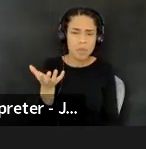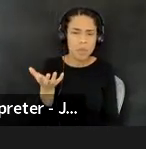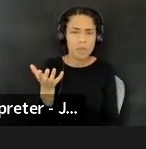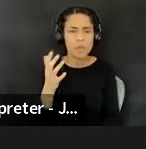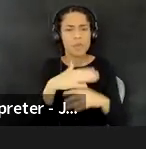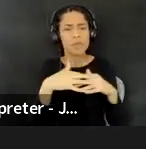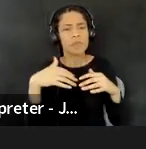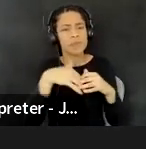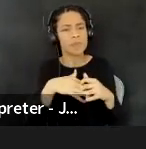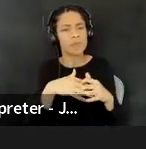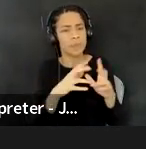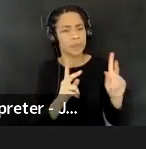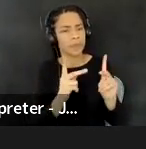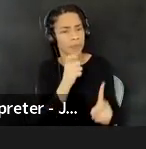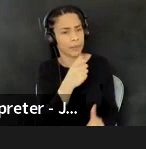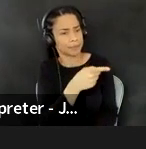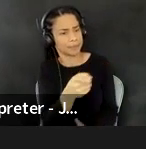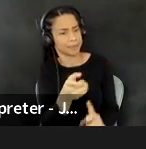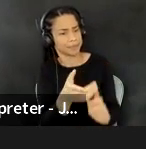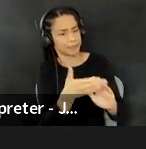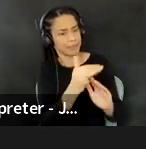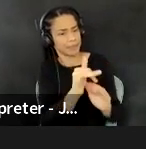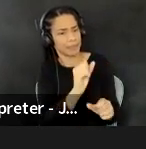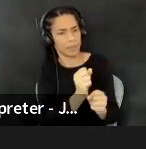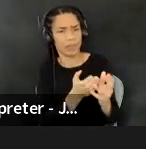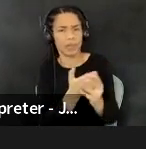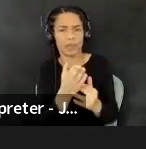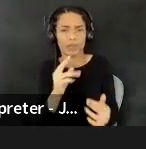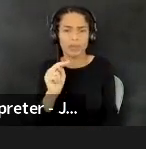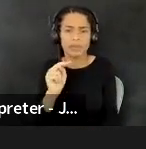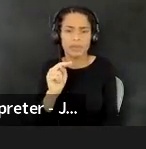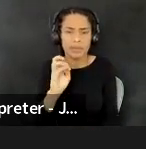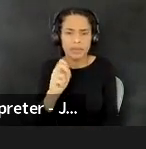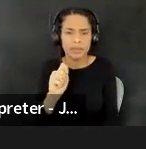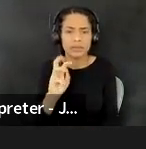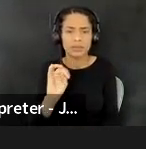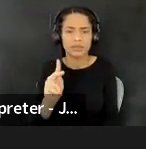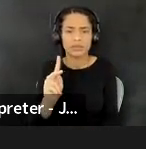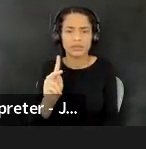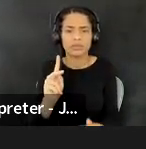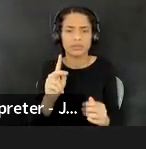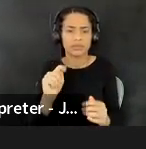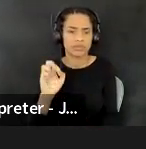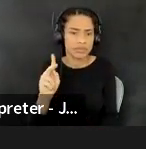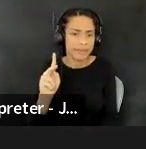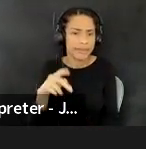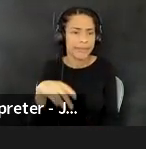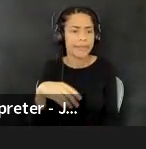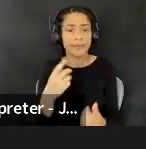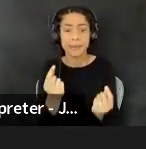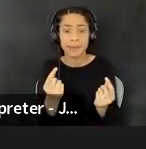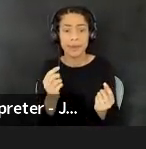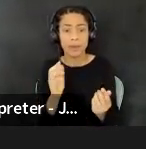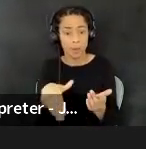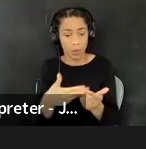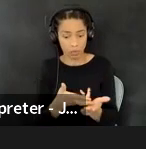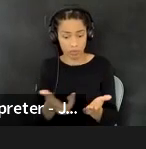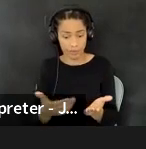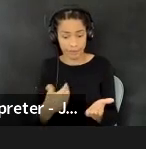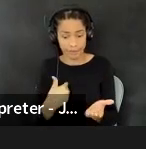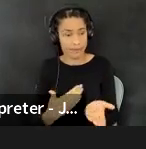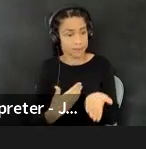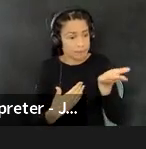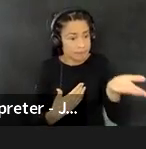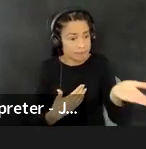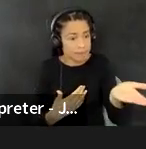indigenous folks who were doing this work, uh, via the network. Like constantly adding for the guidance of here are the resources we have. Here's the,